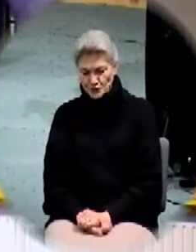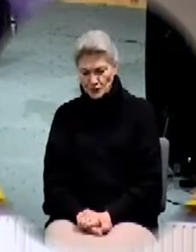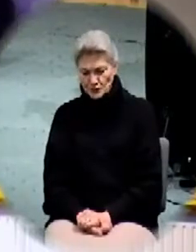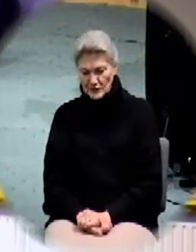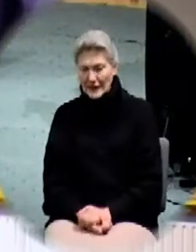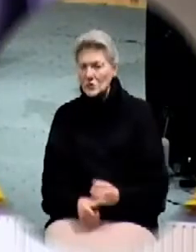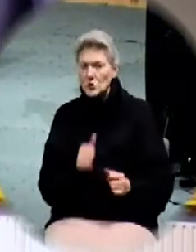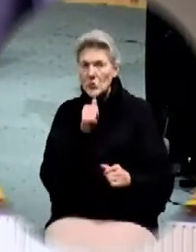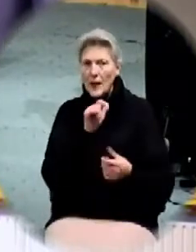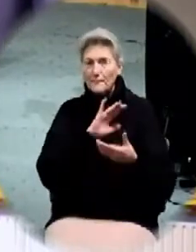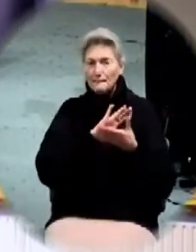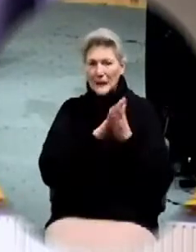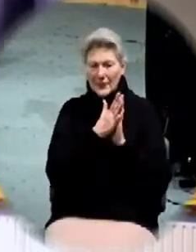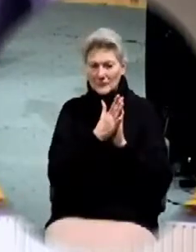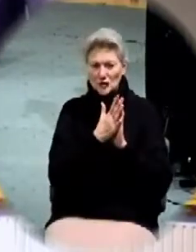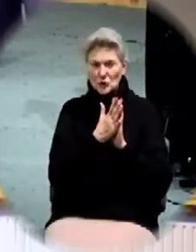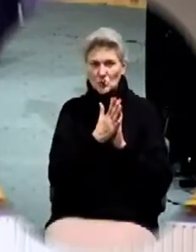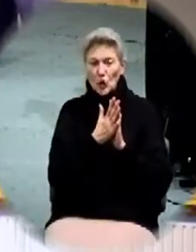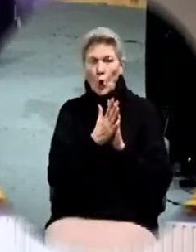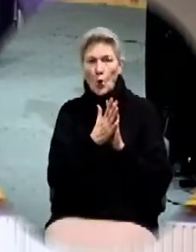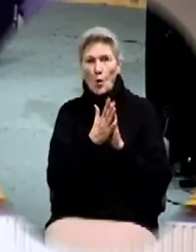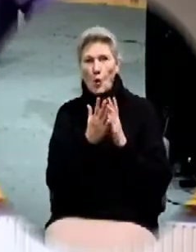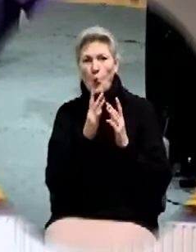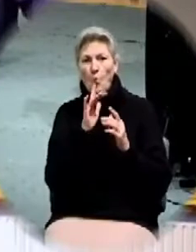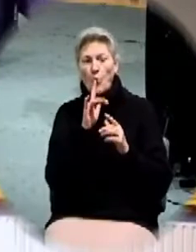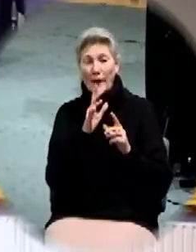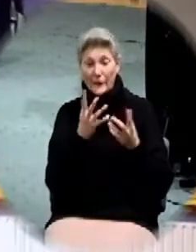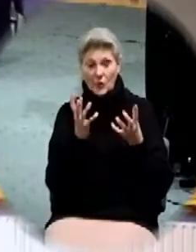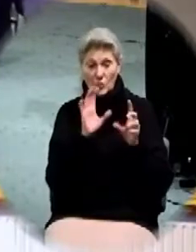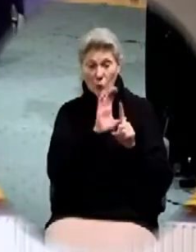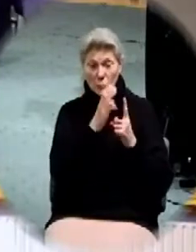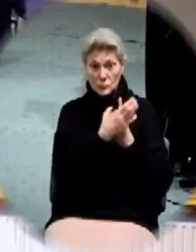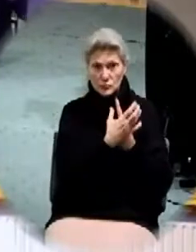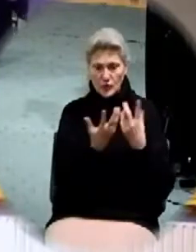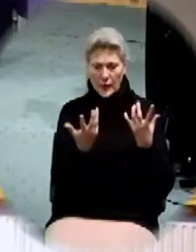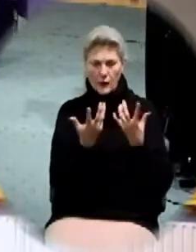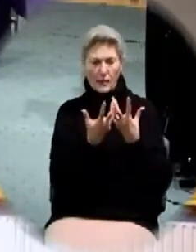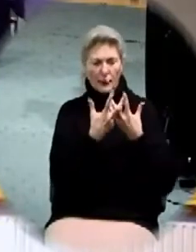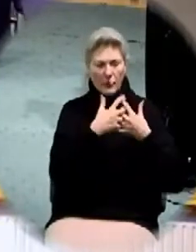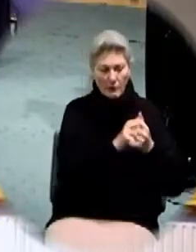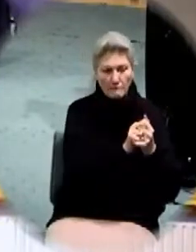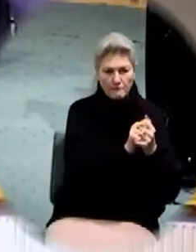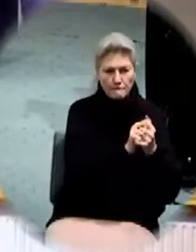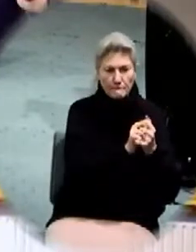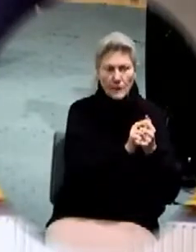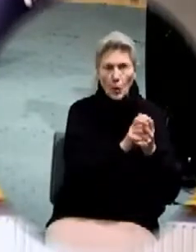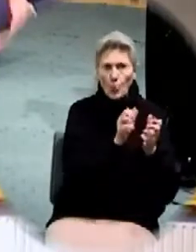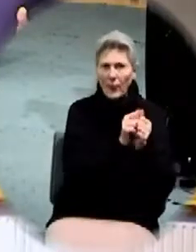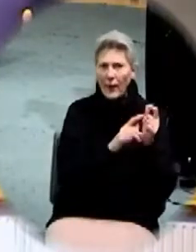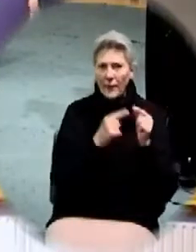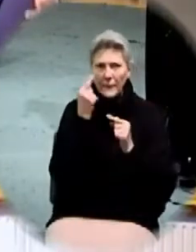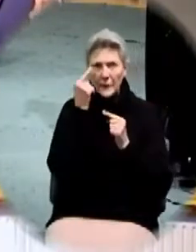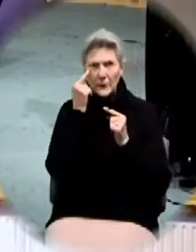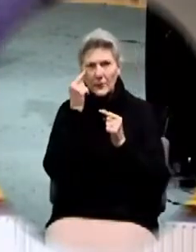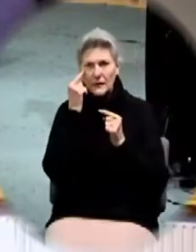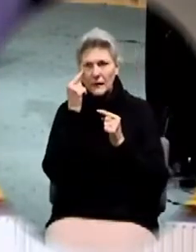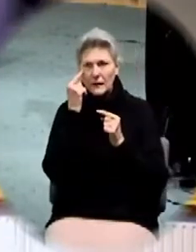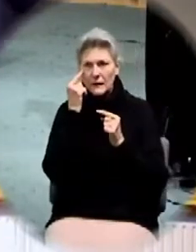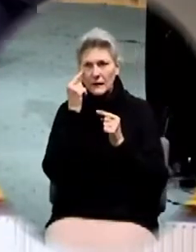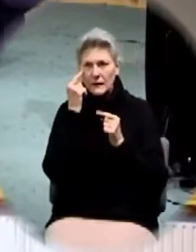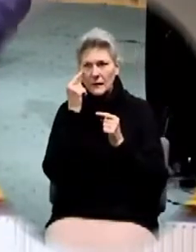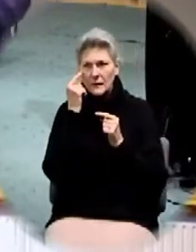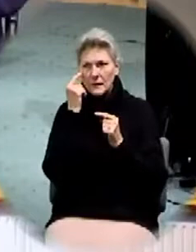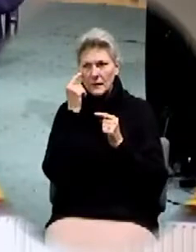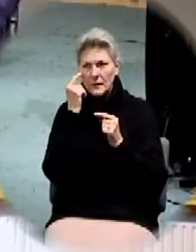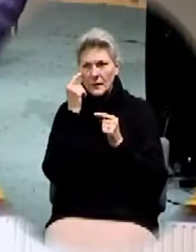don't become so well adjusted to your culture that you fit into it without even thinking the Lord I'm not ready to share this